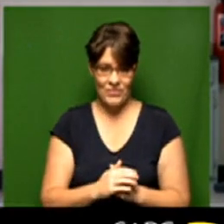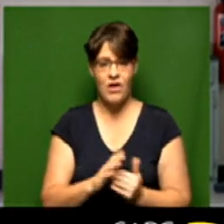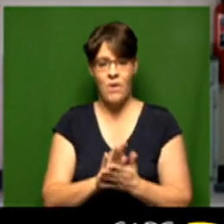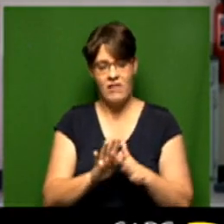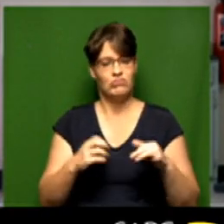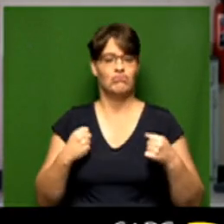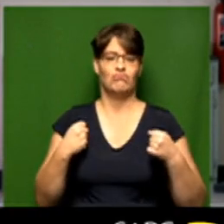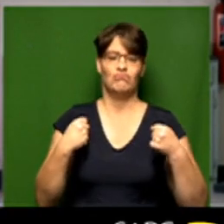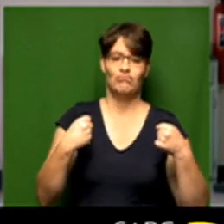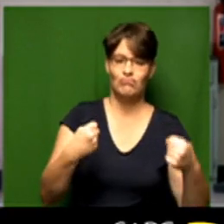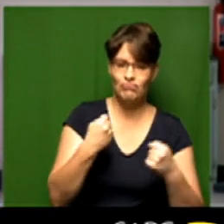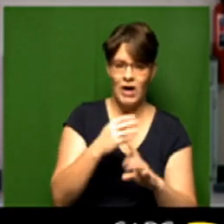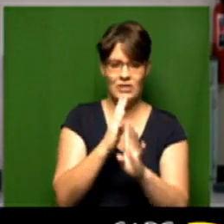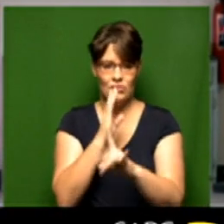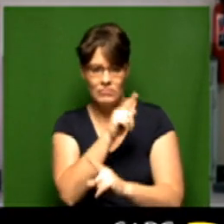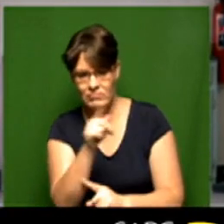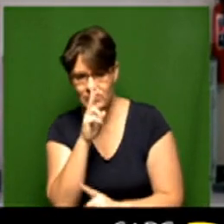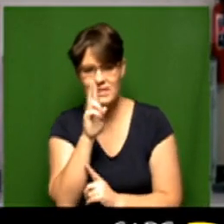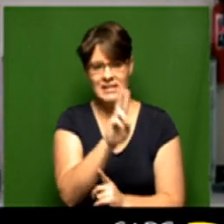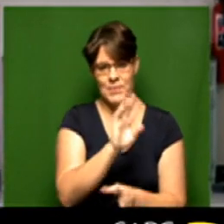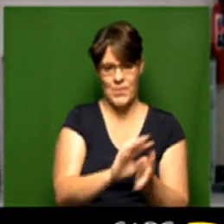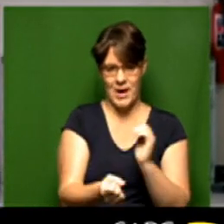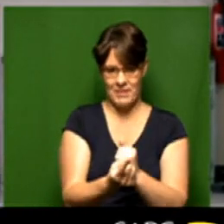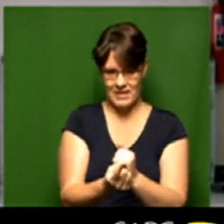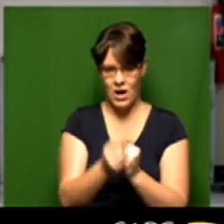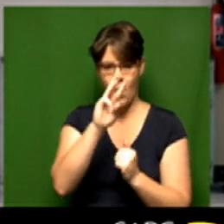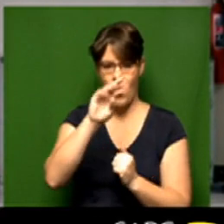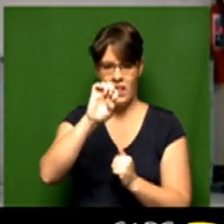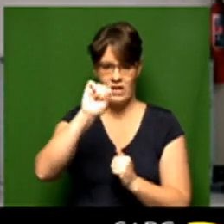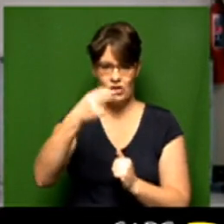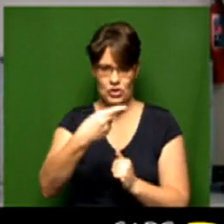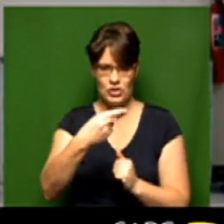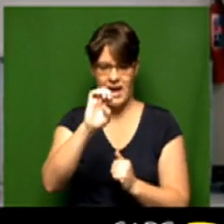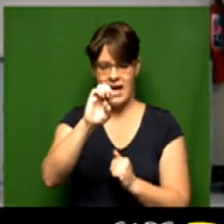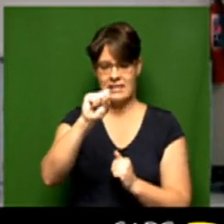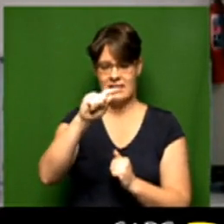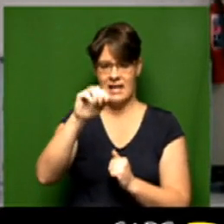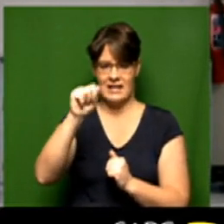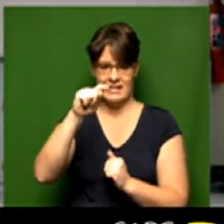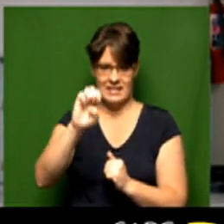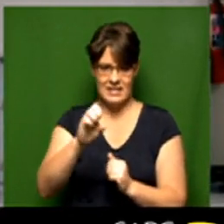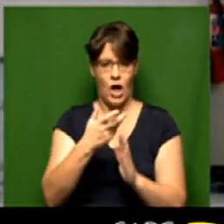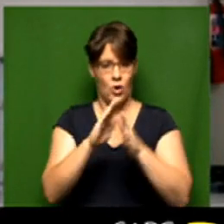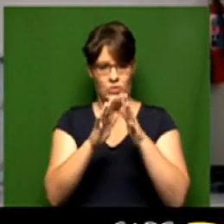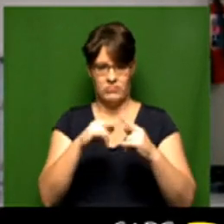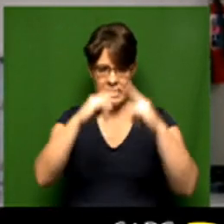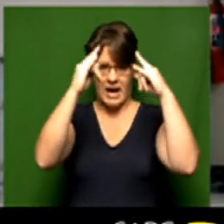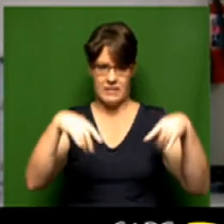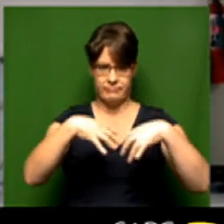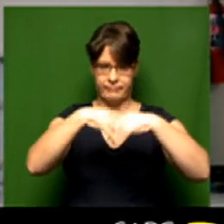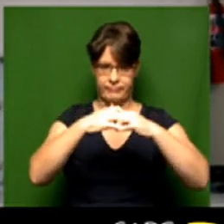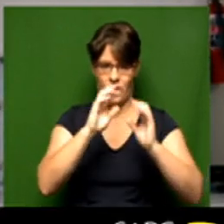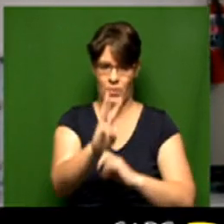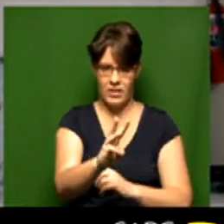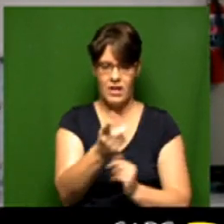drive to the township to see what's happening in Wales Estate I know that there's a tent that's going to be erected for the community there who will be